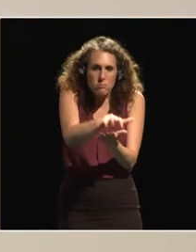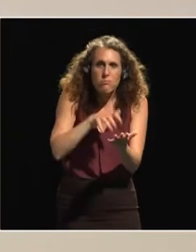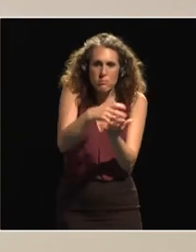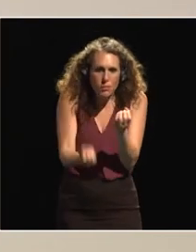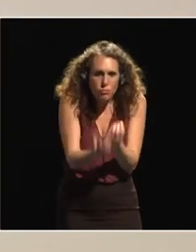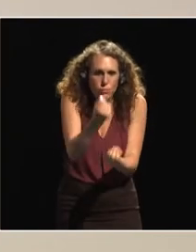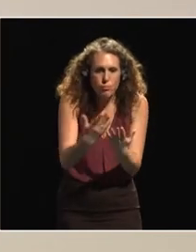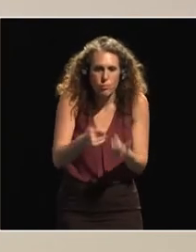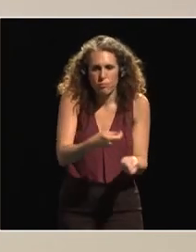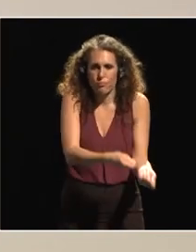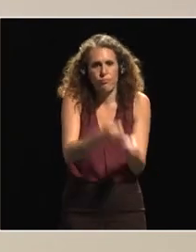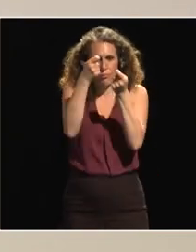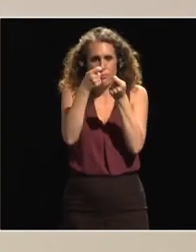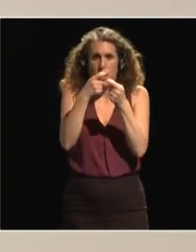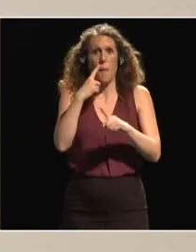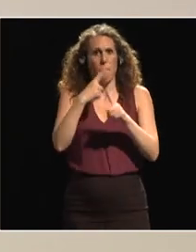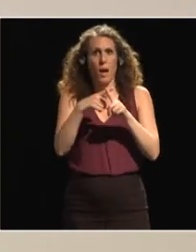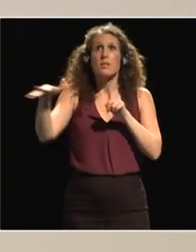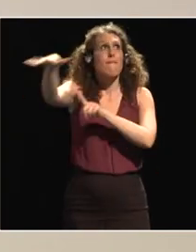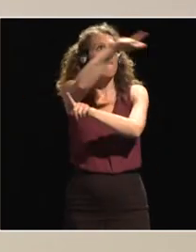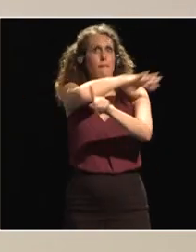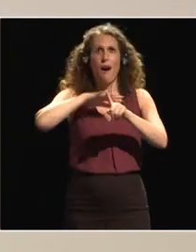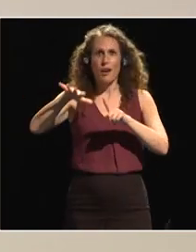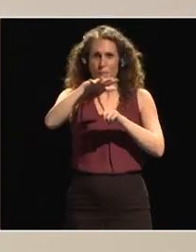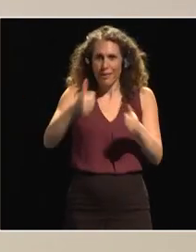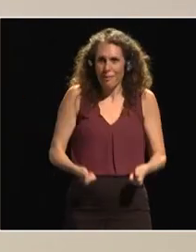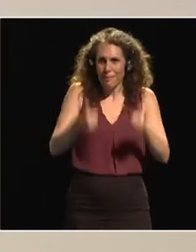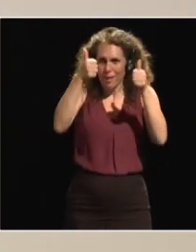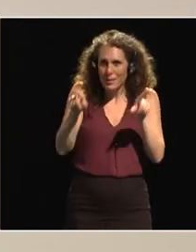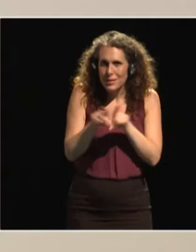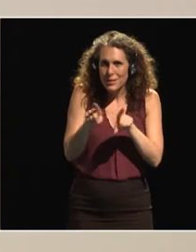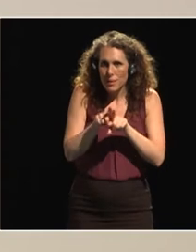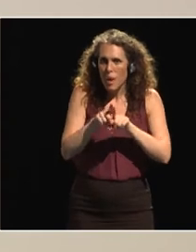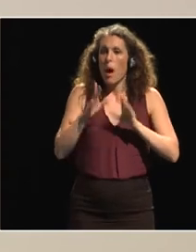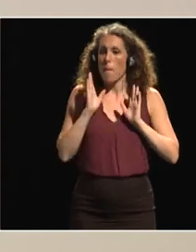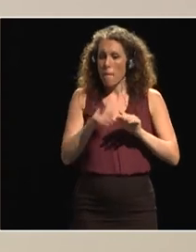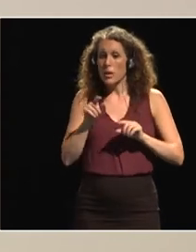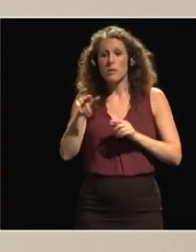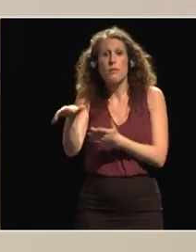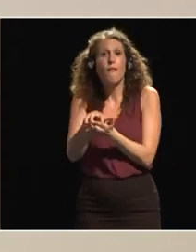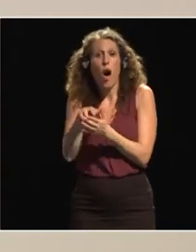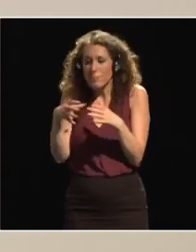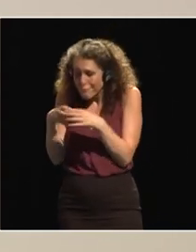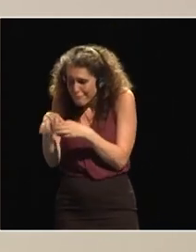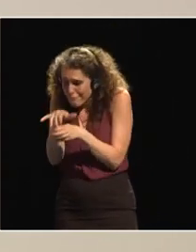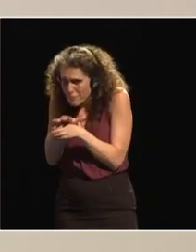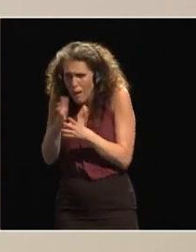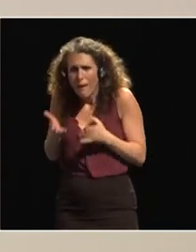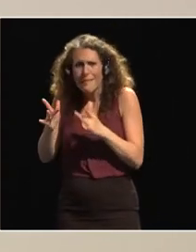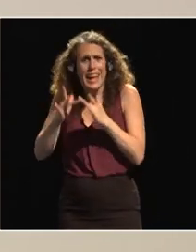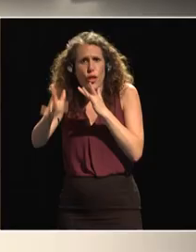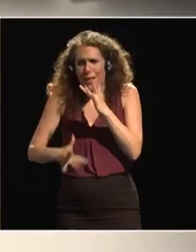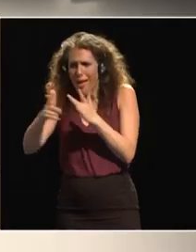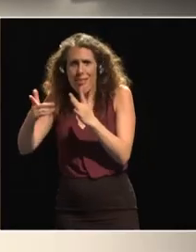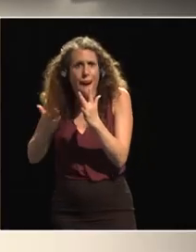environment we should aim to support the connectivity of smallholders to the internet increase the uptake of advisory services